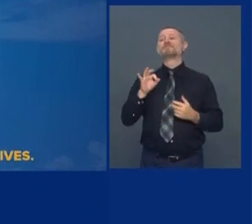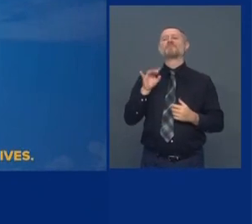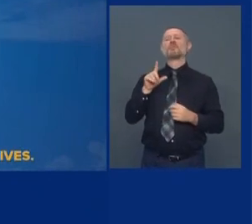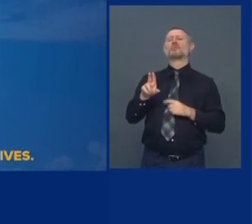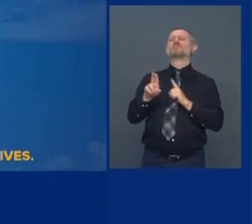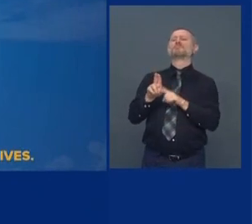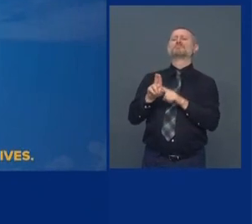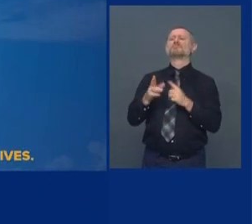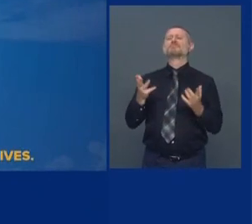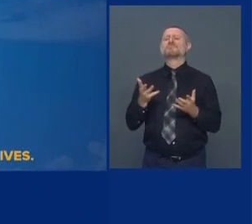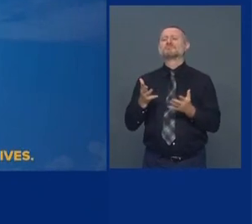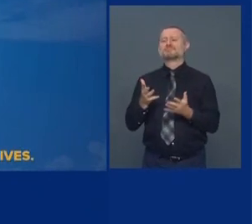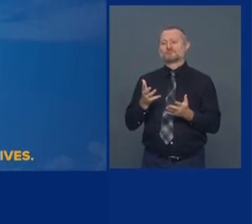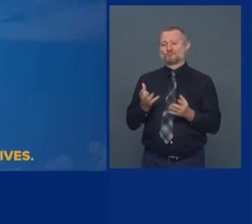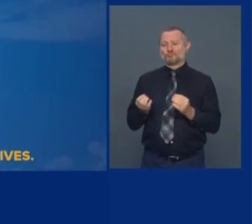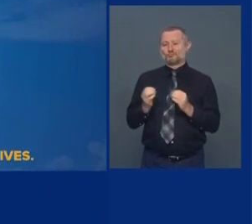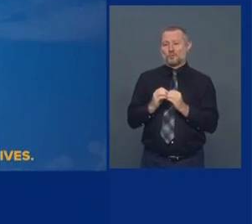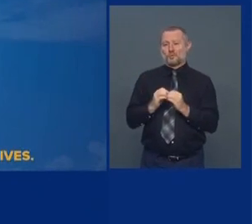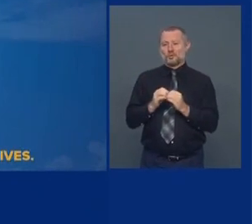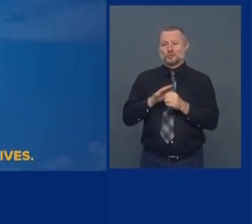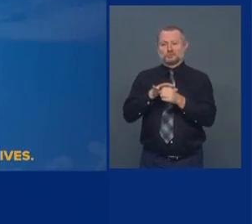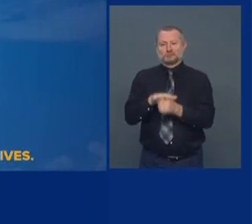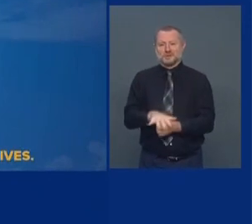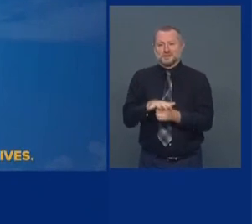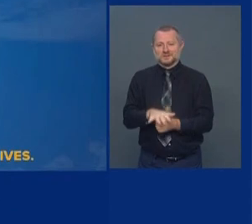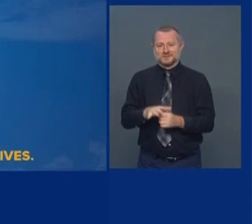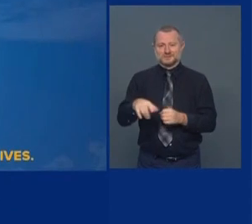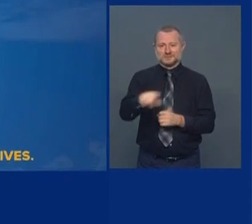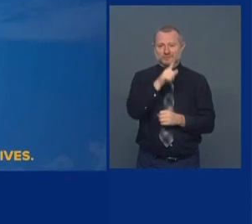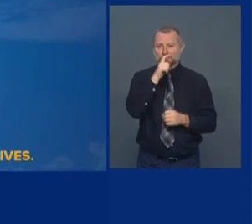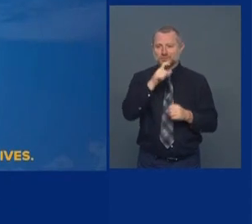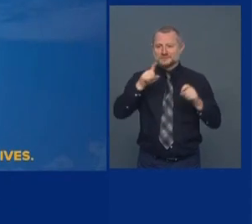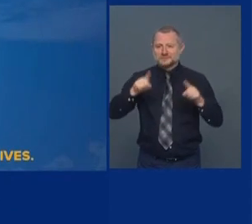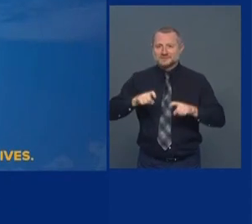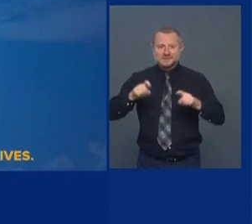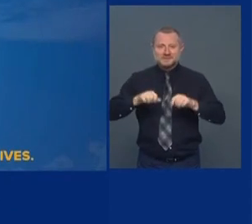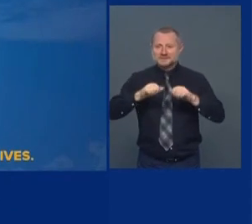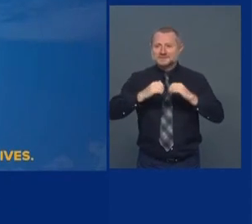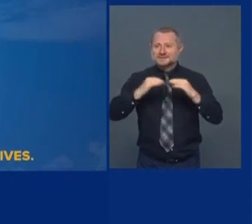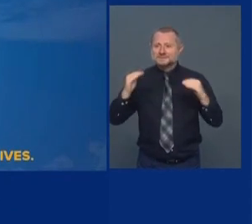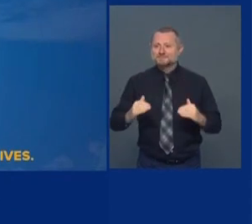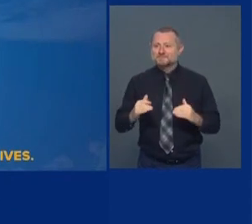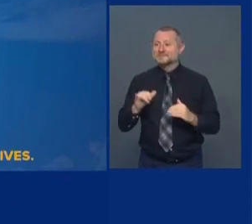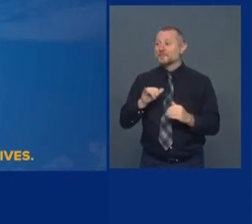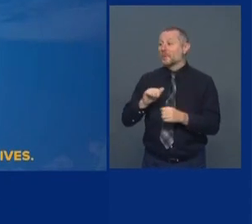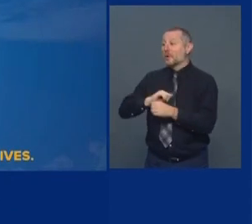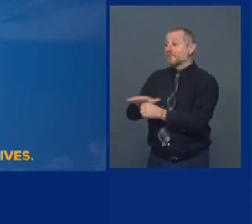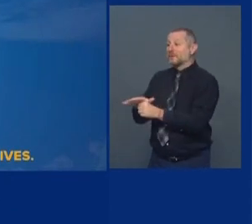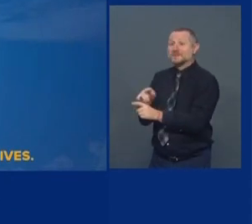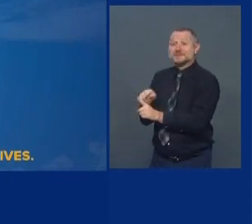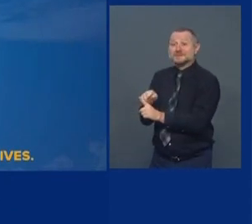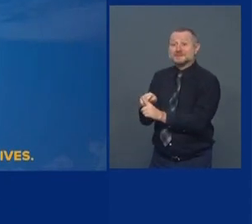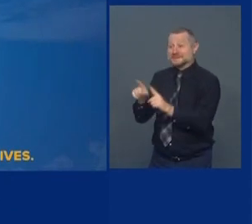be more stress on the testing system. Same testing that does COVID testing does flu testing.